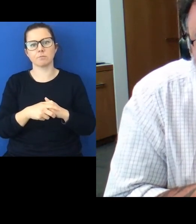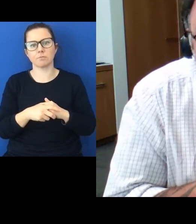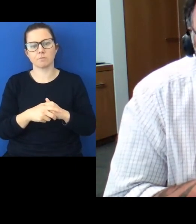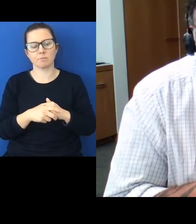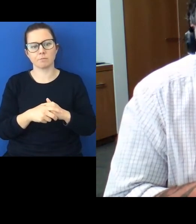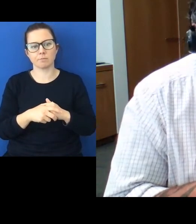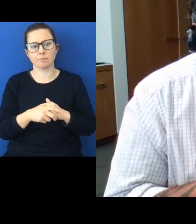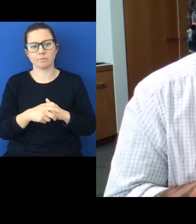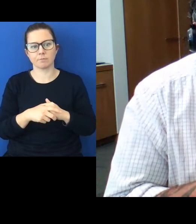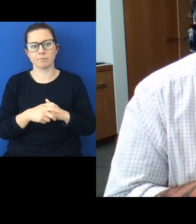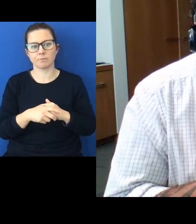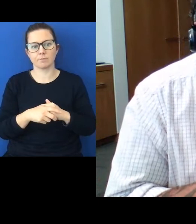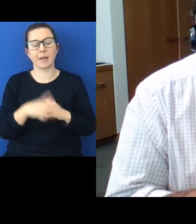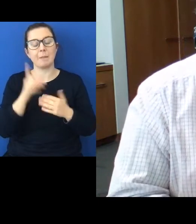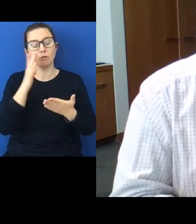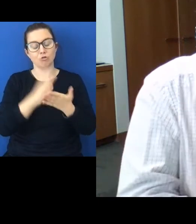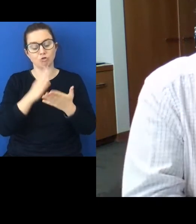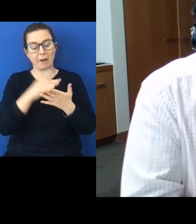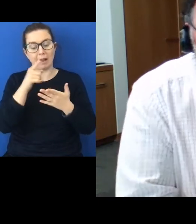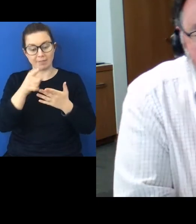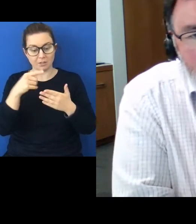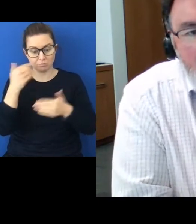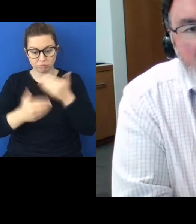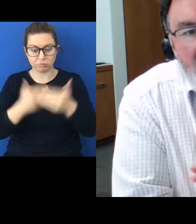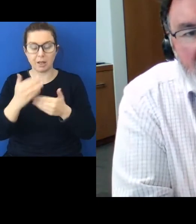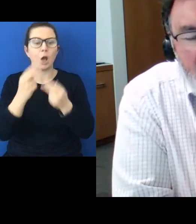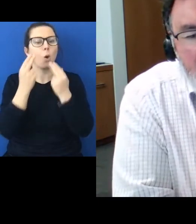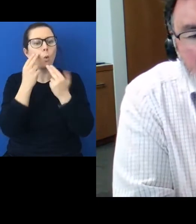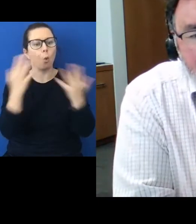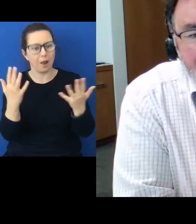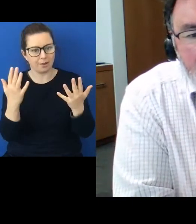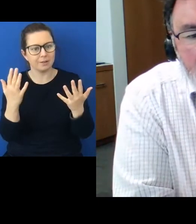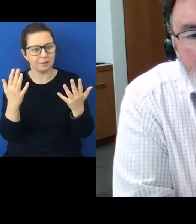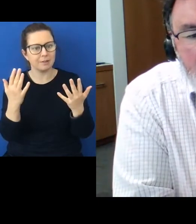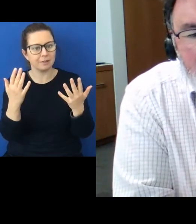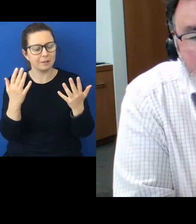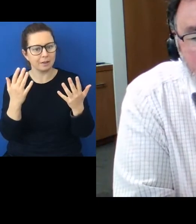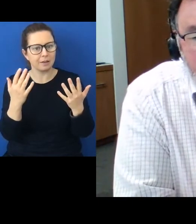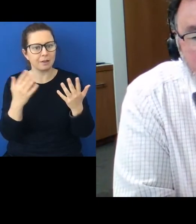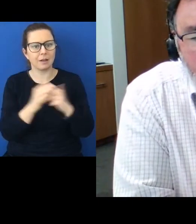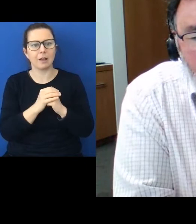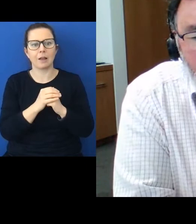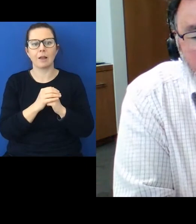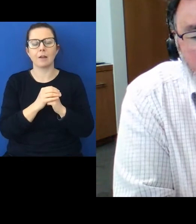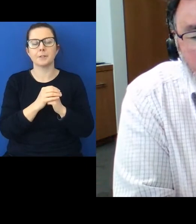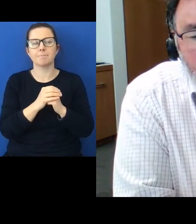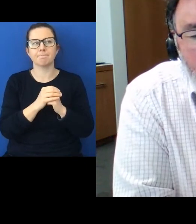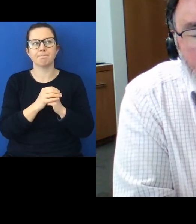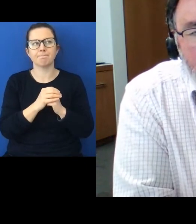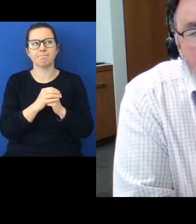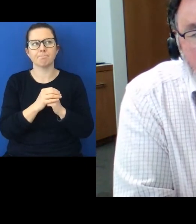they tend to be organic rather than the subject of